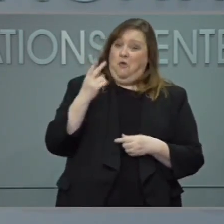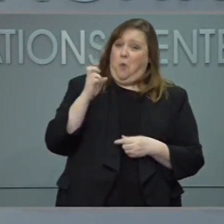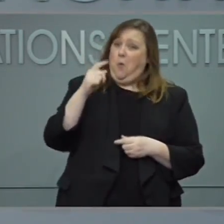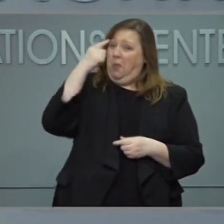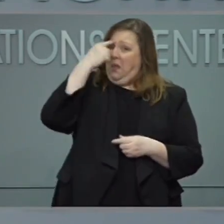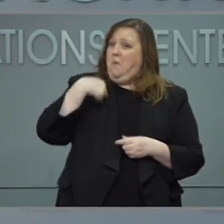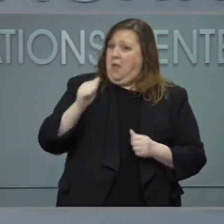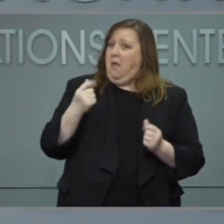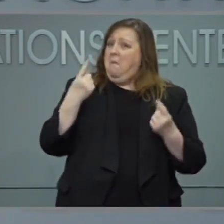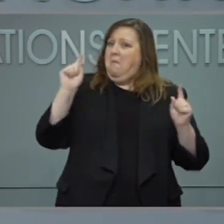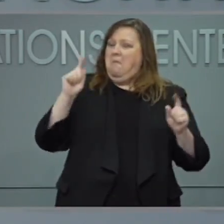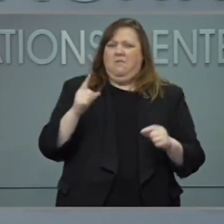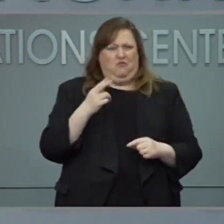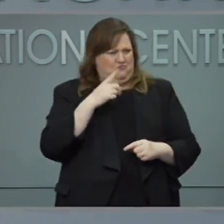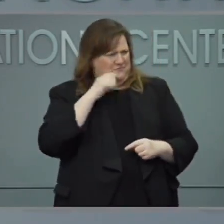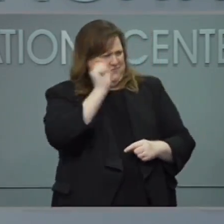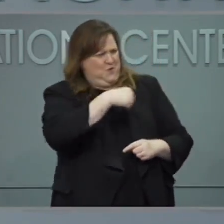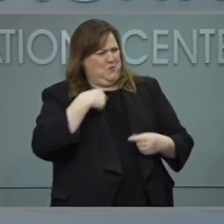Next question, please.